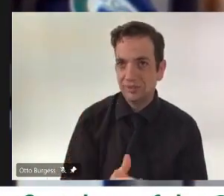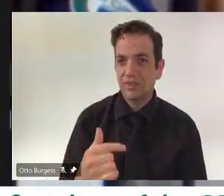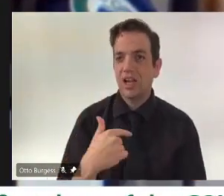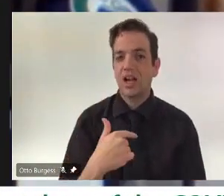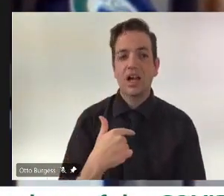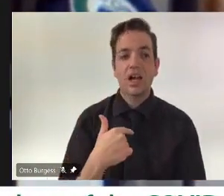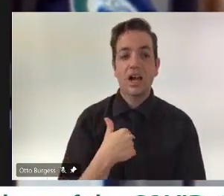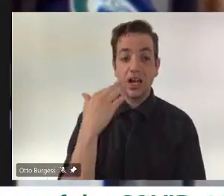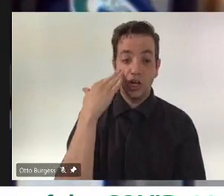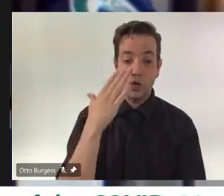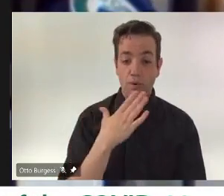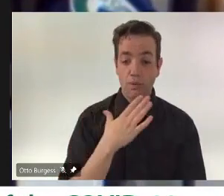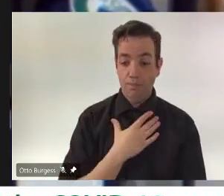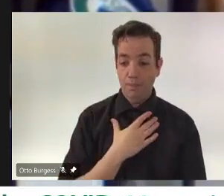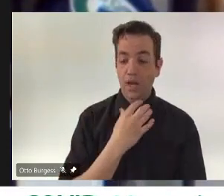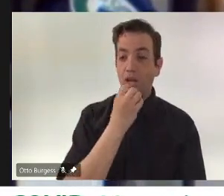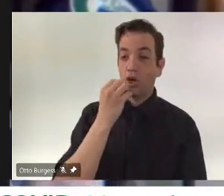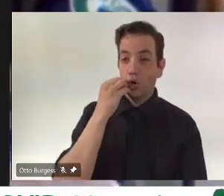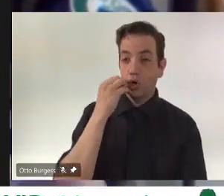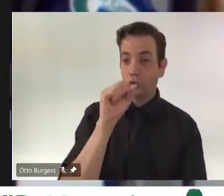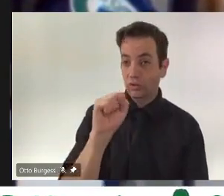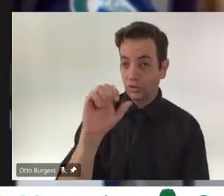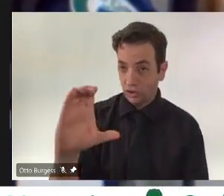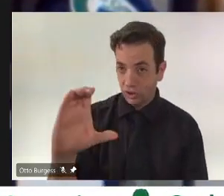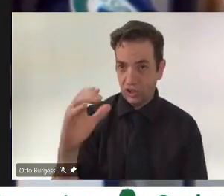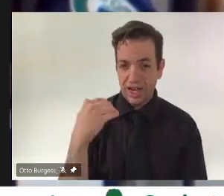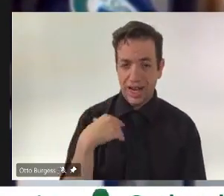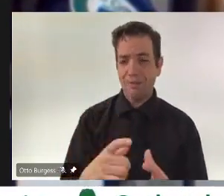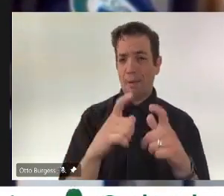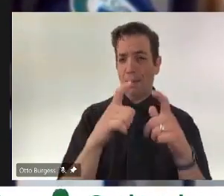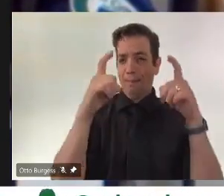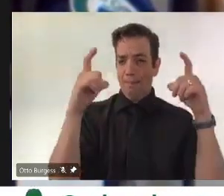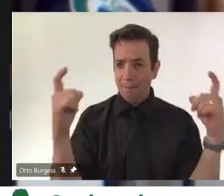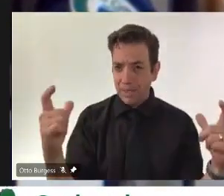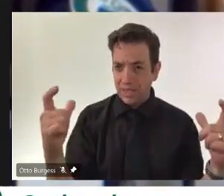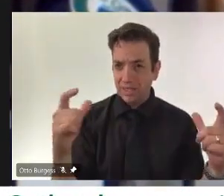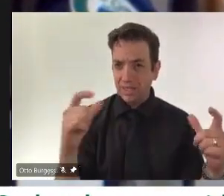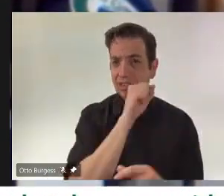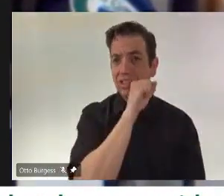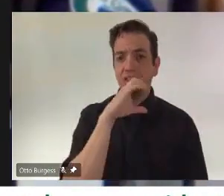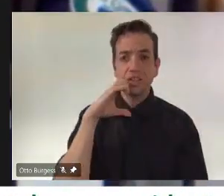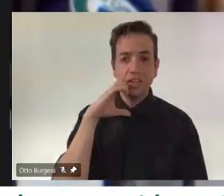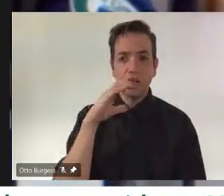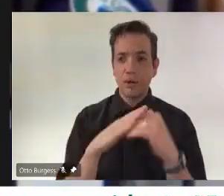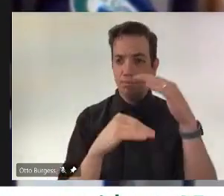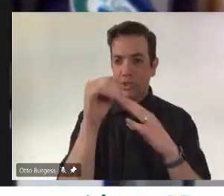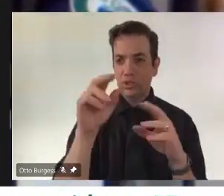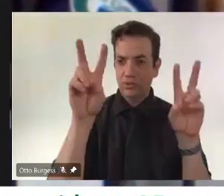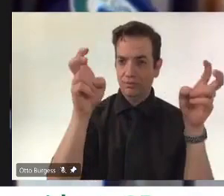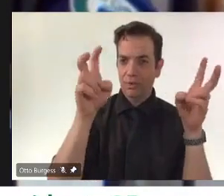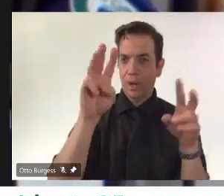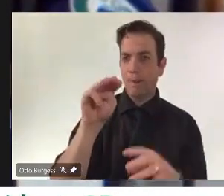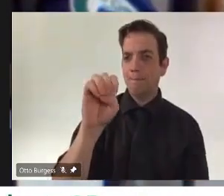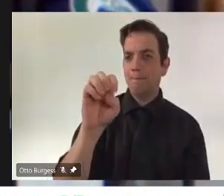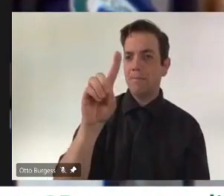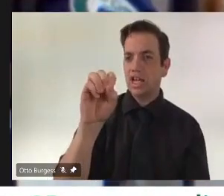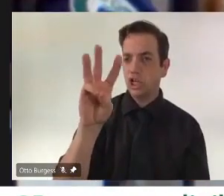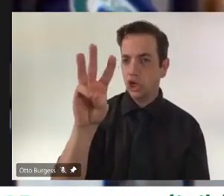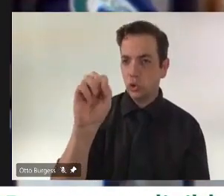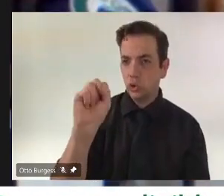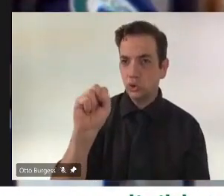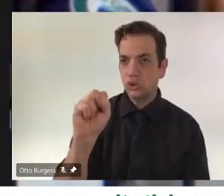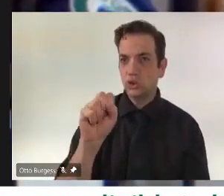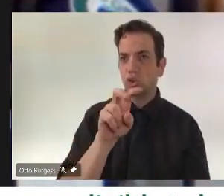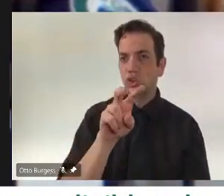fairly large long-term care facility, the Meadows has, you know, 225 beds and residents and they didn't meet the 90 percent. So